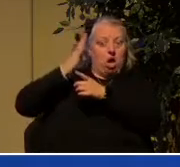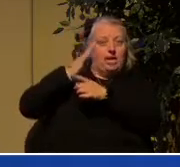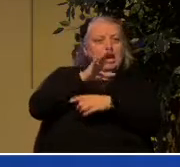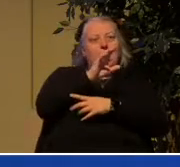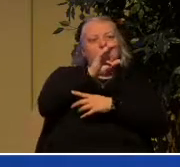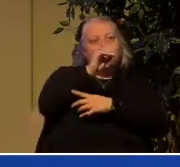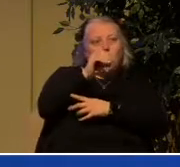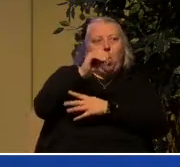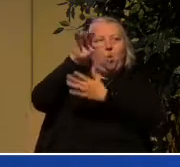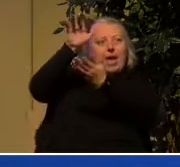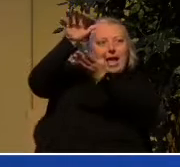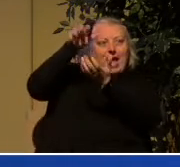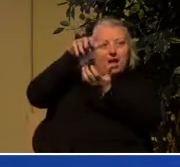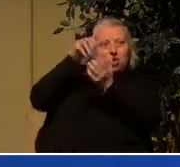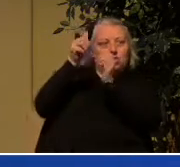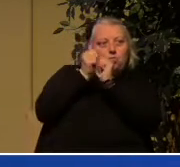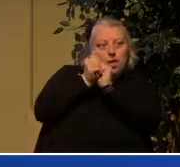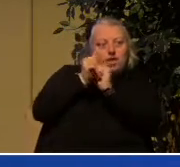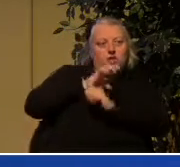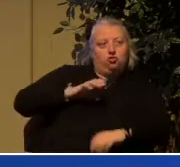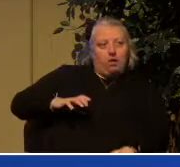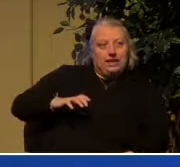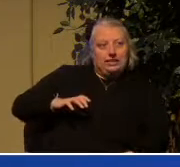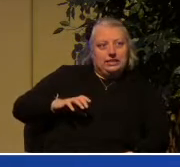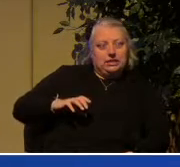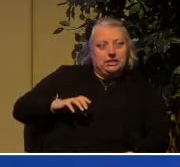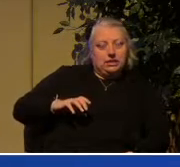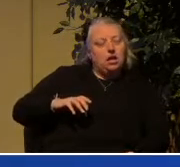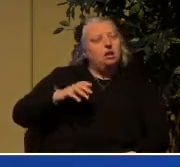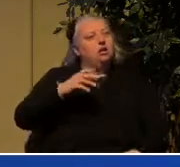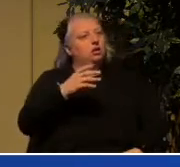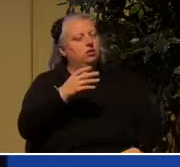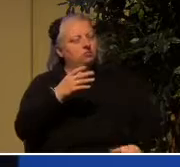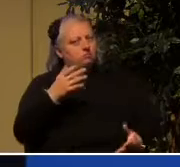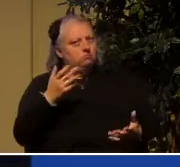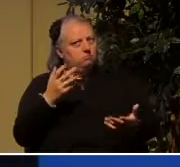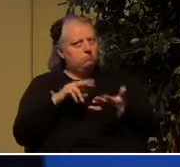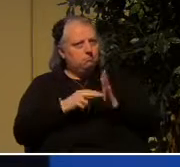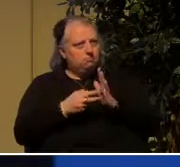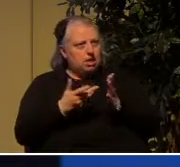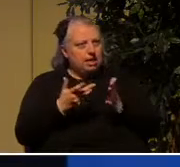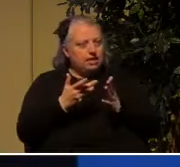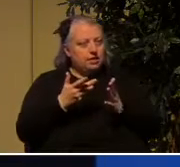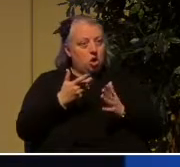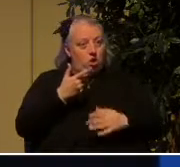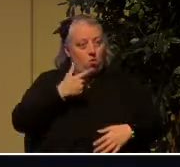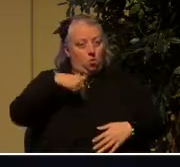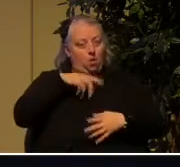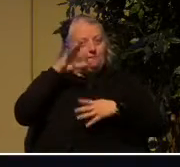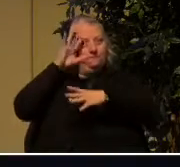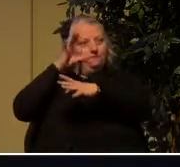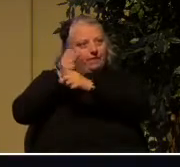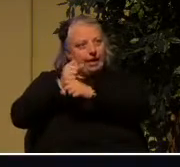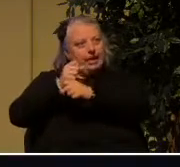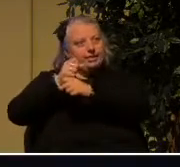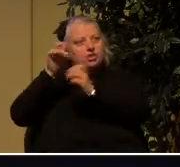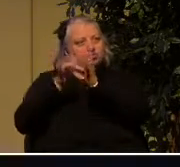What do you think that means? When by faith in Jesus we become the children of God,